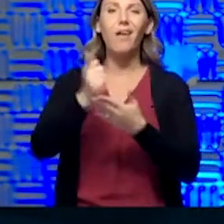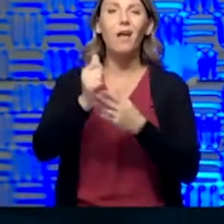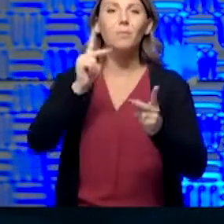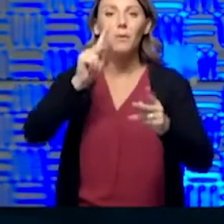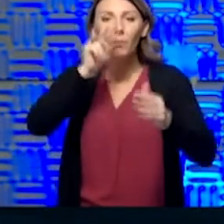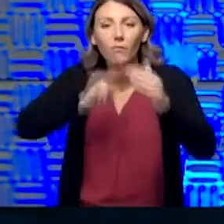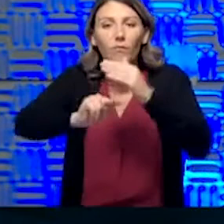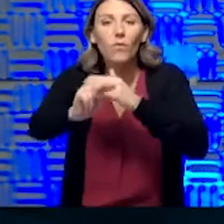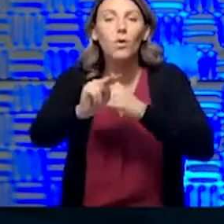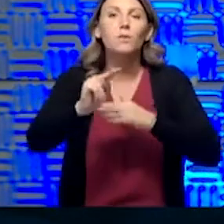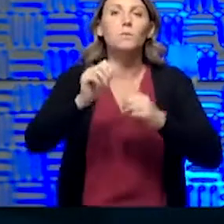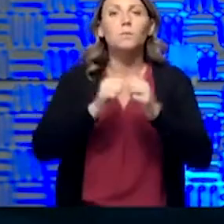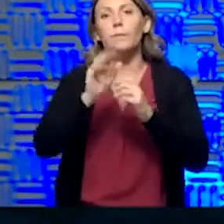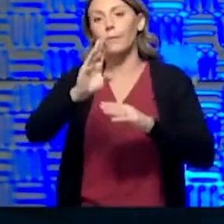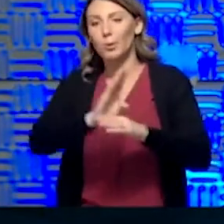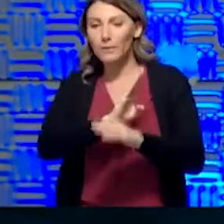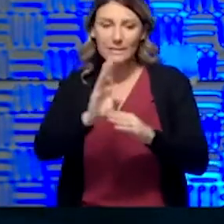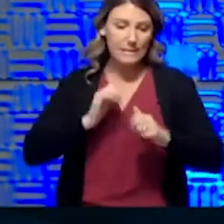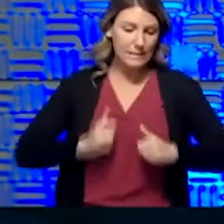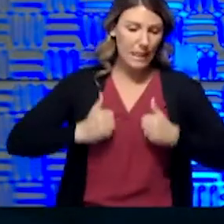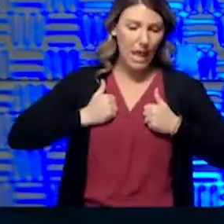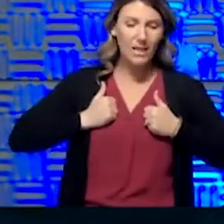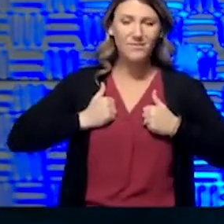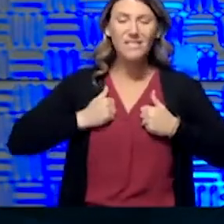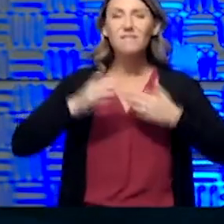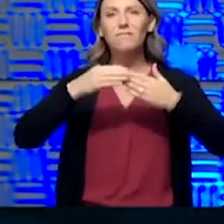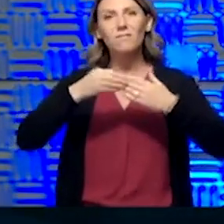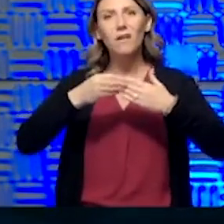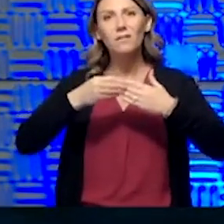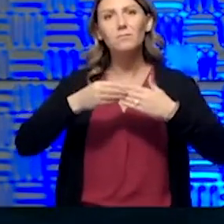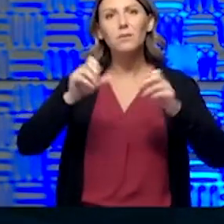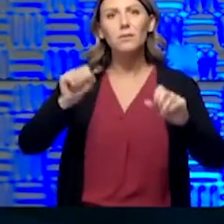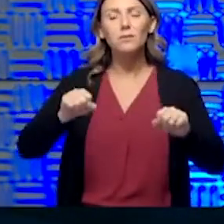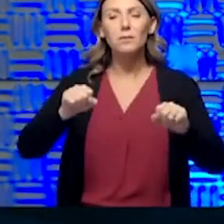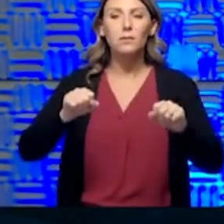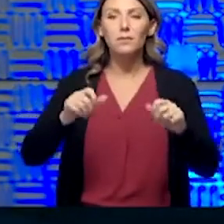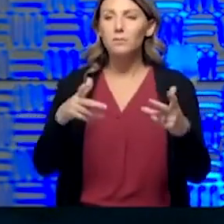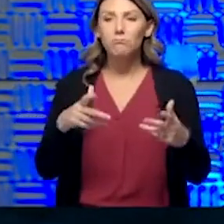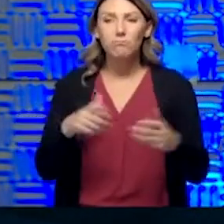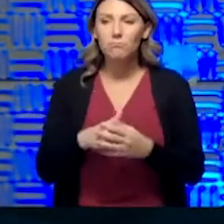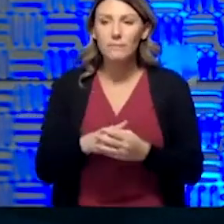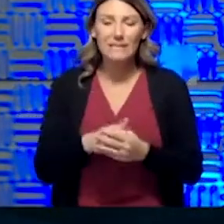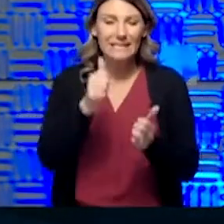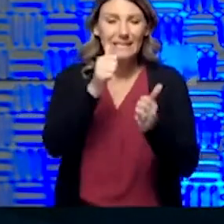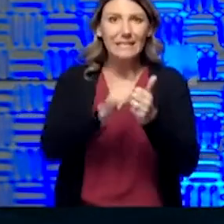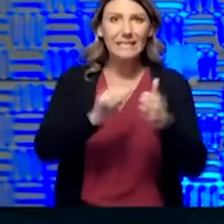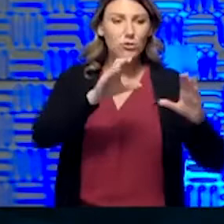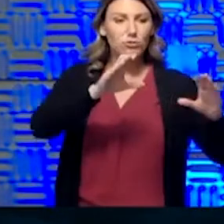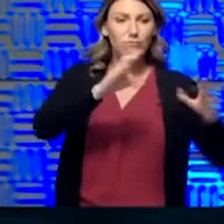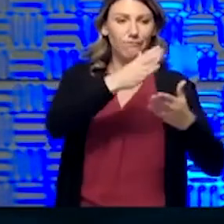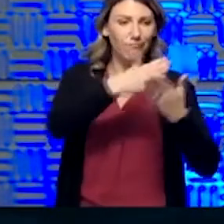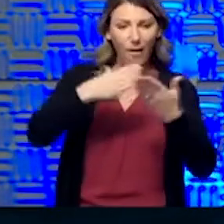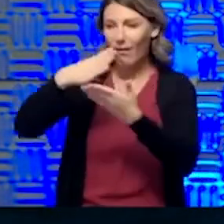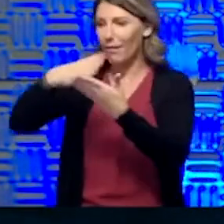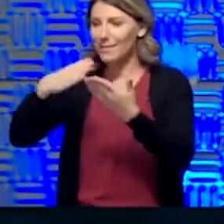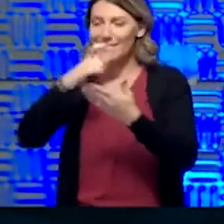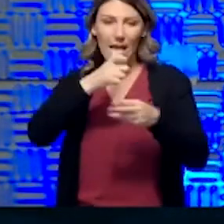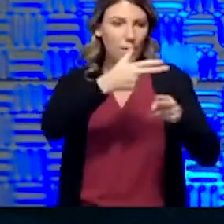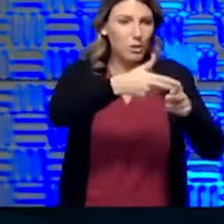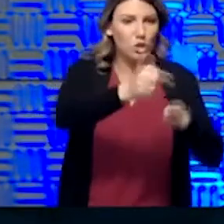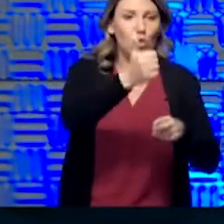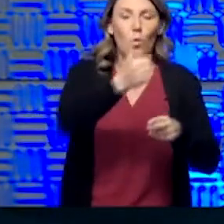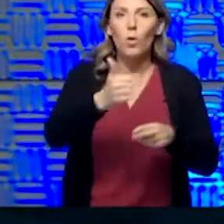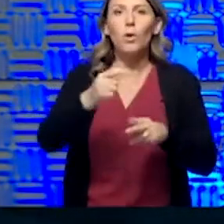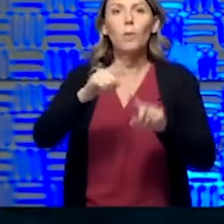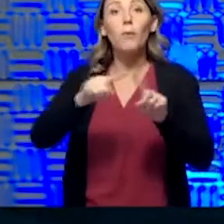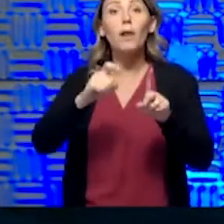businesses and their lives. It's flexible enough that it won't be any shorter. Each phase will not be any shorter than that, but it could be stretched out if it just